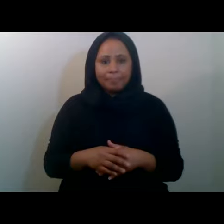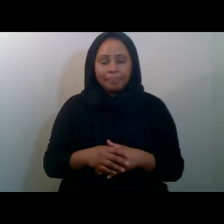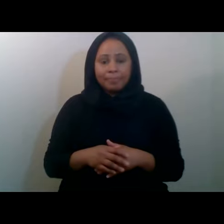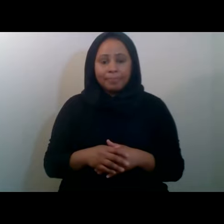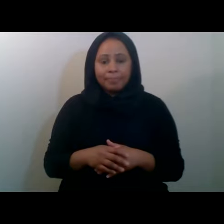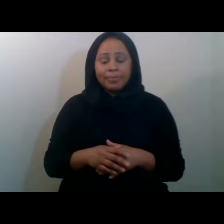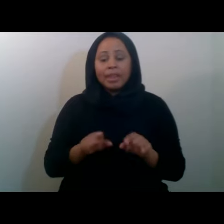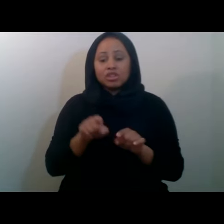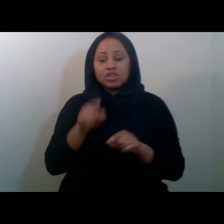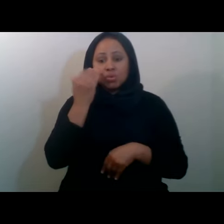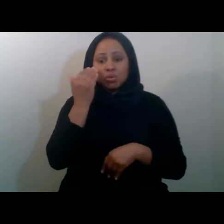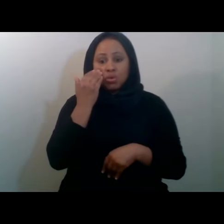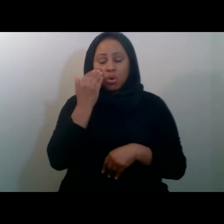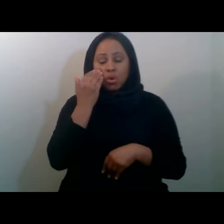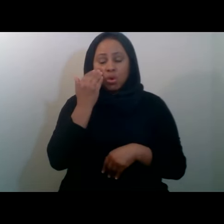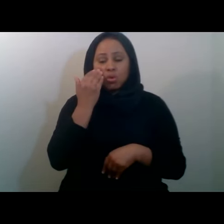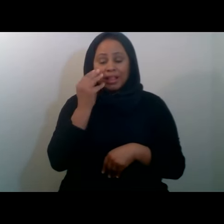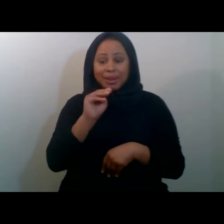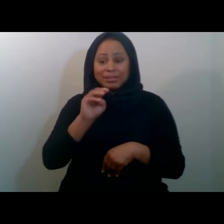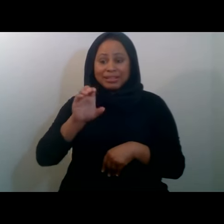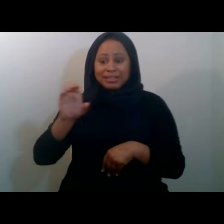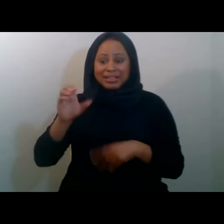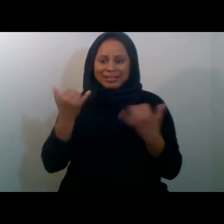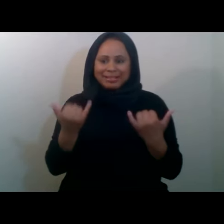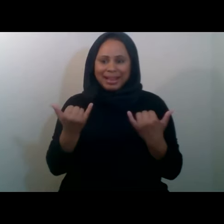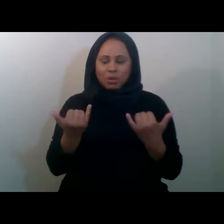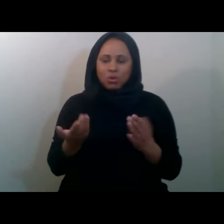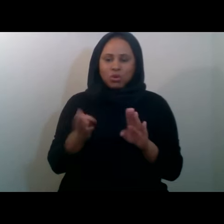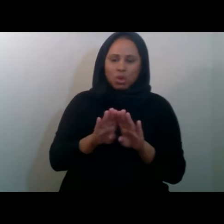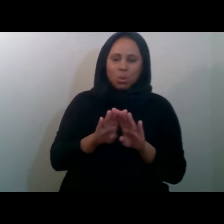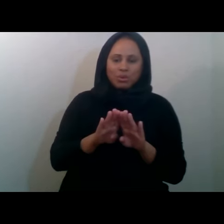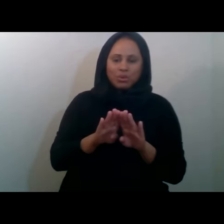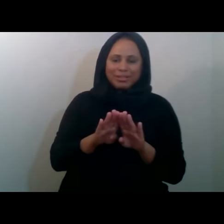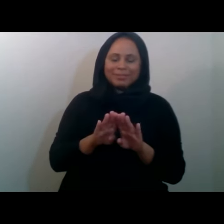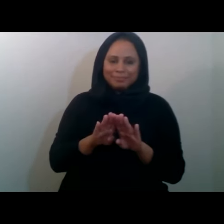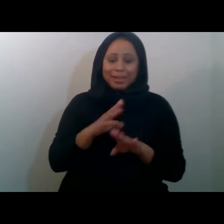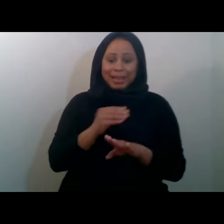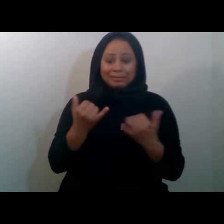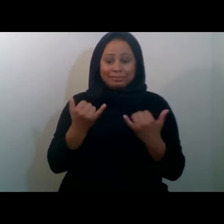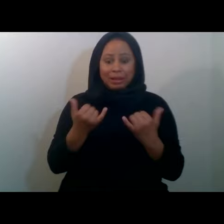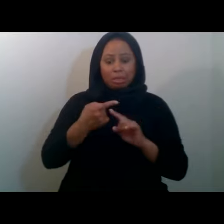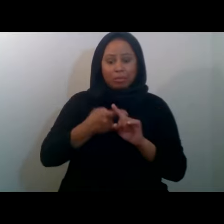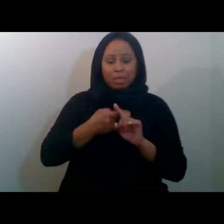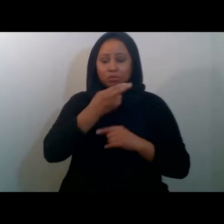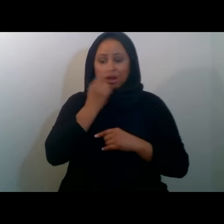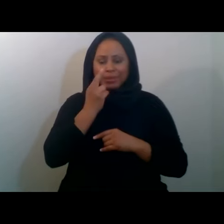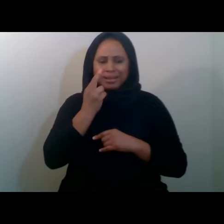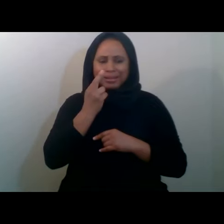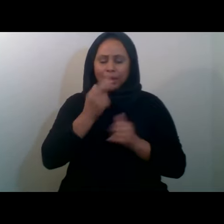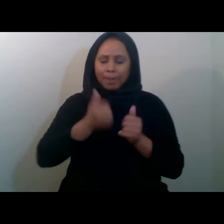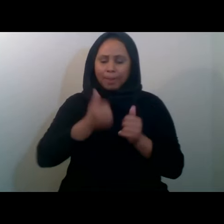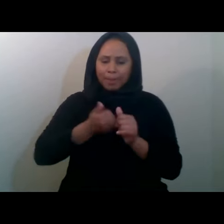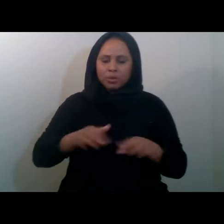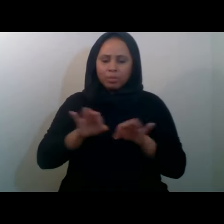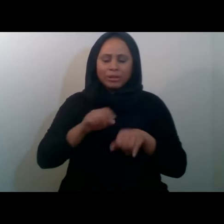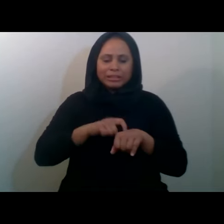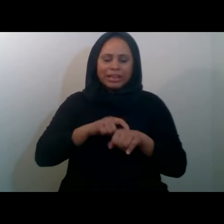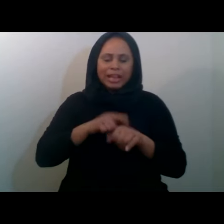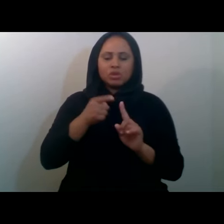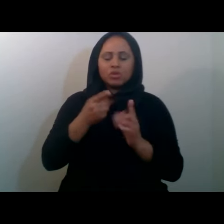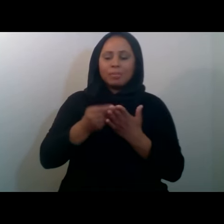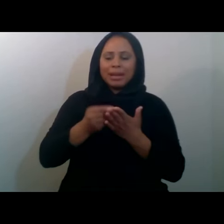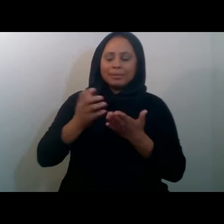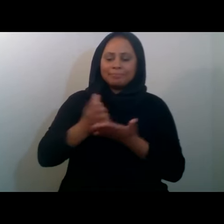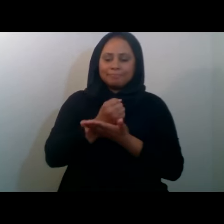know, the doors of MCC are closed and Ramadan is our biggest time to response. Through your generosity and as an obligation of zakat and